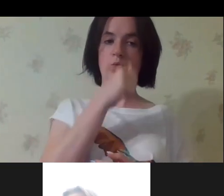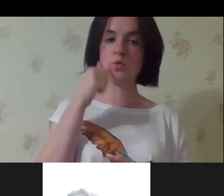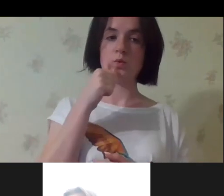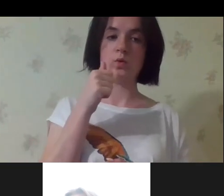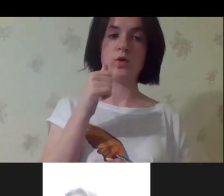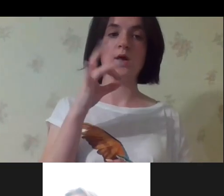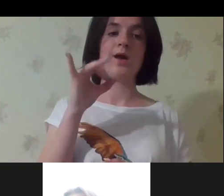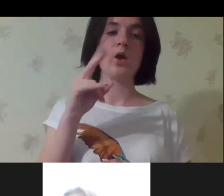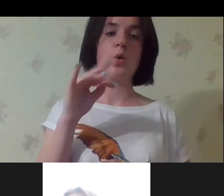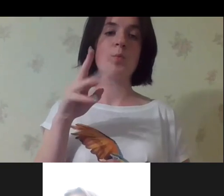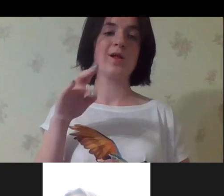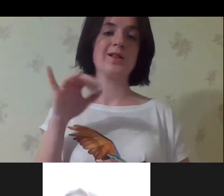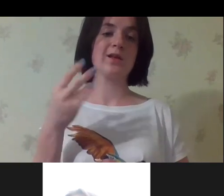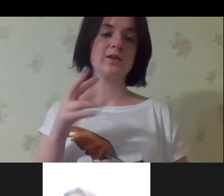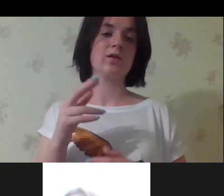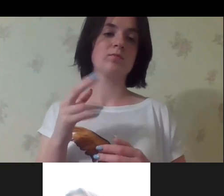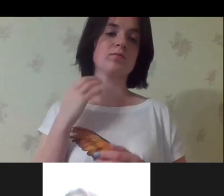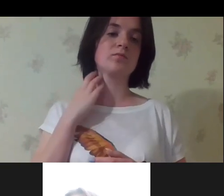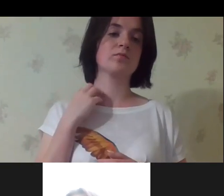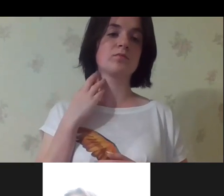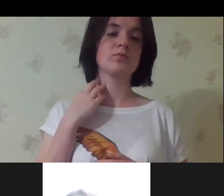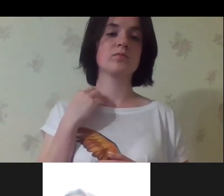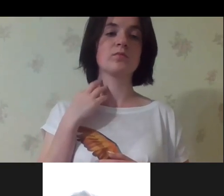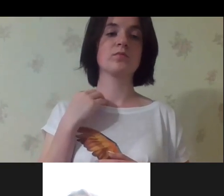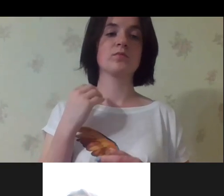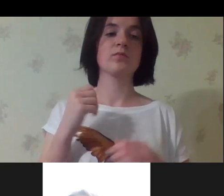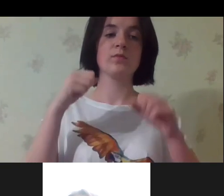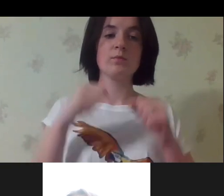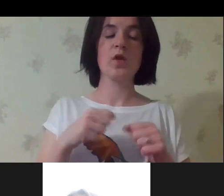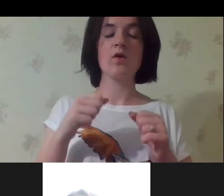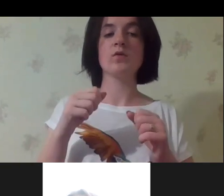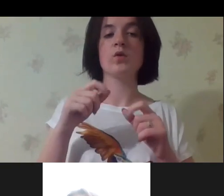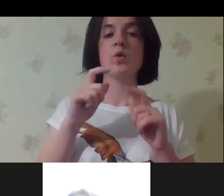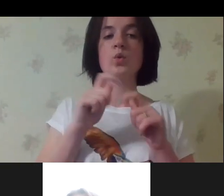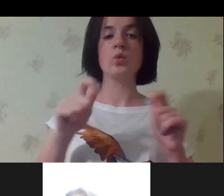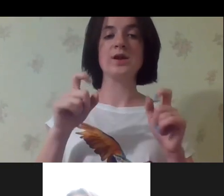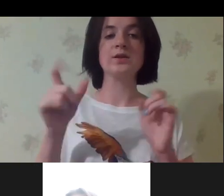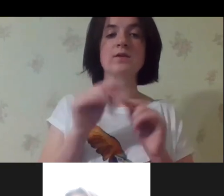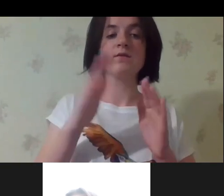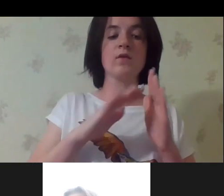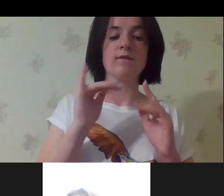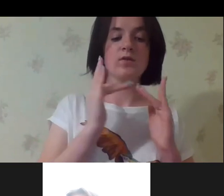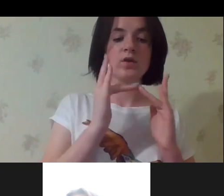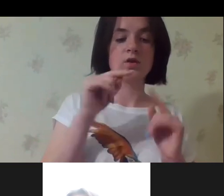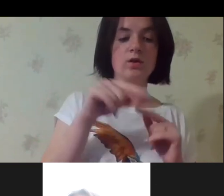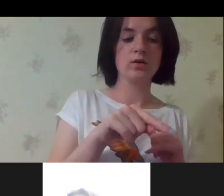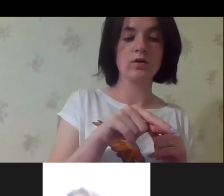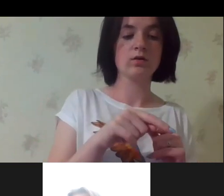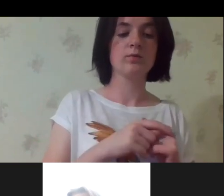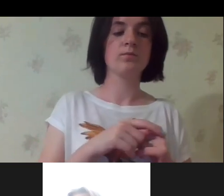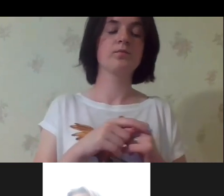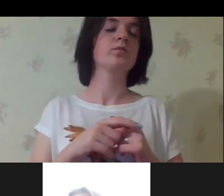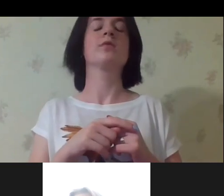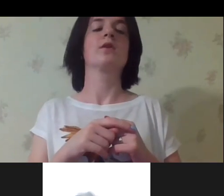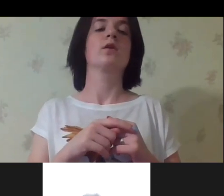Because we have this recommendation from the recent year from the UN Committee for People